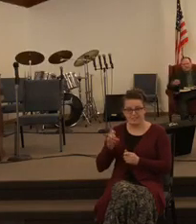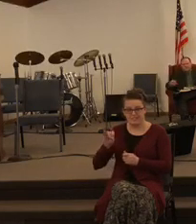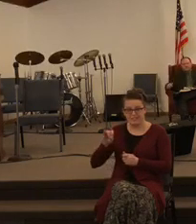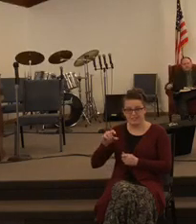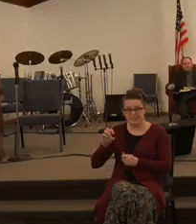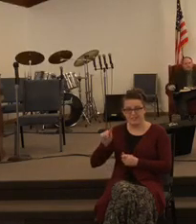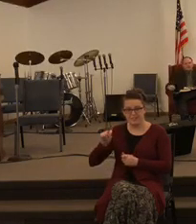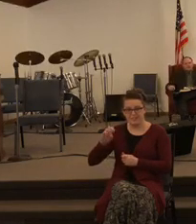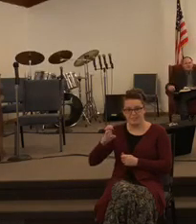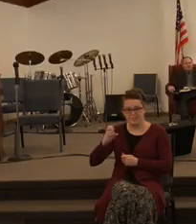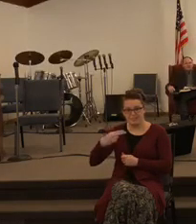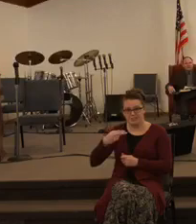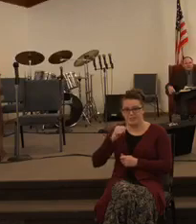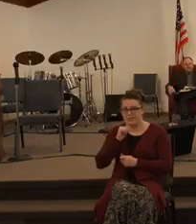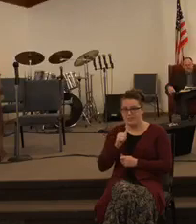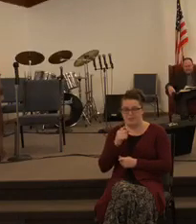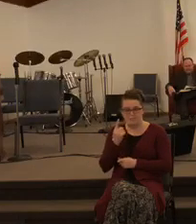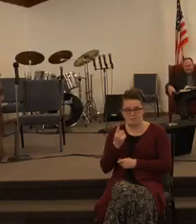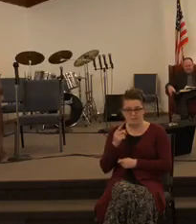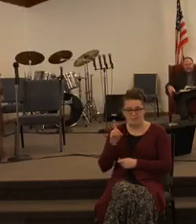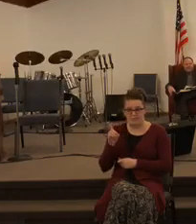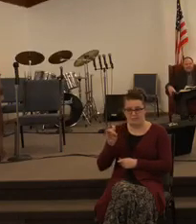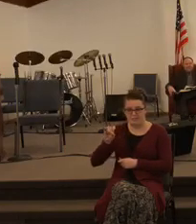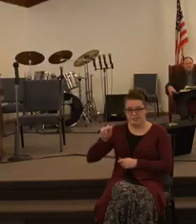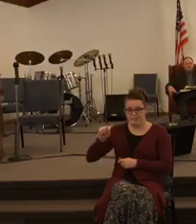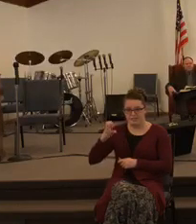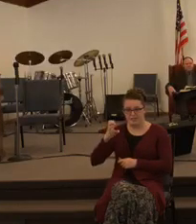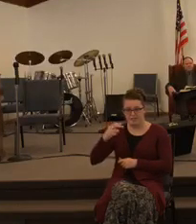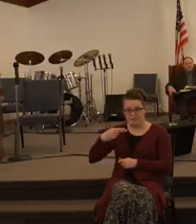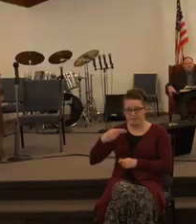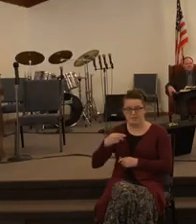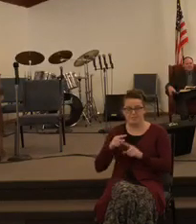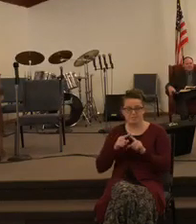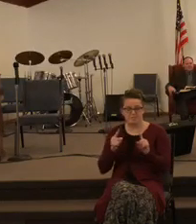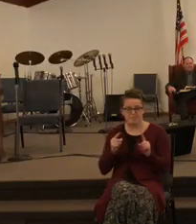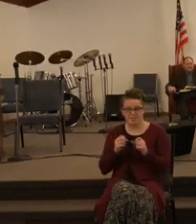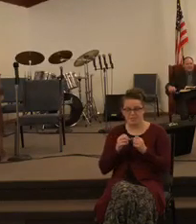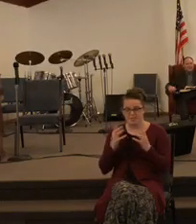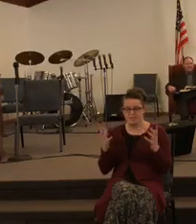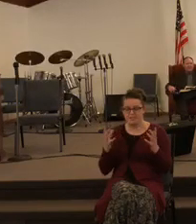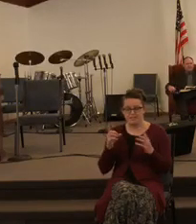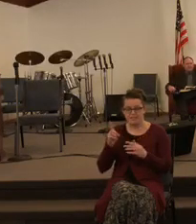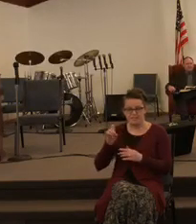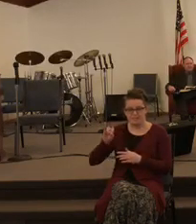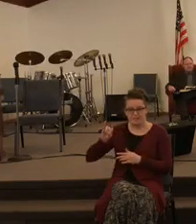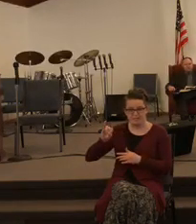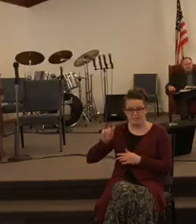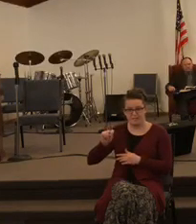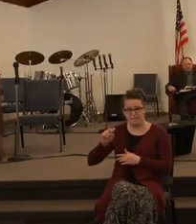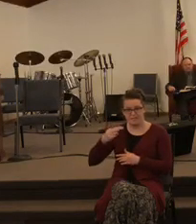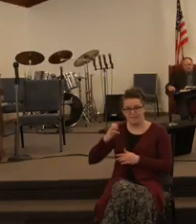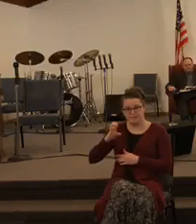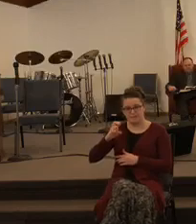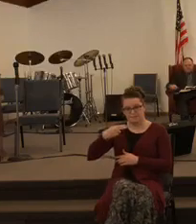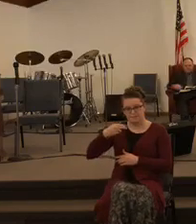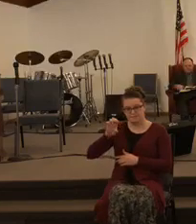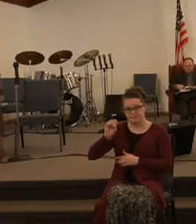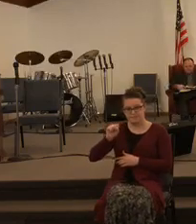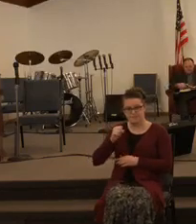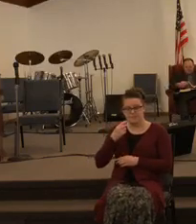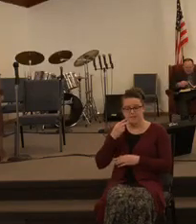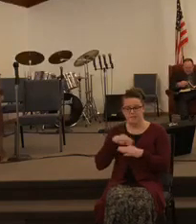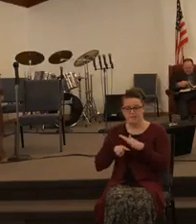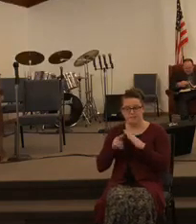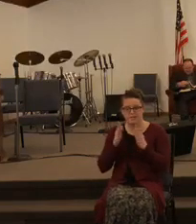ditch but ditches fill this valley full of ditches and the prophet said unto them